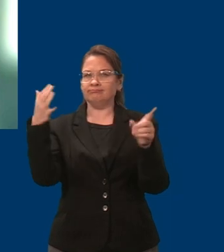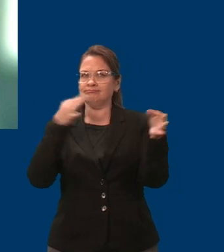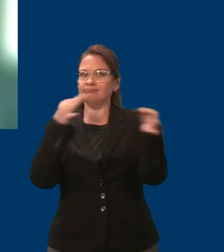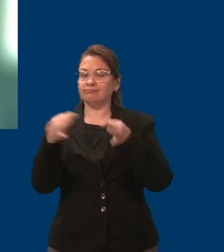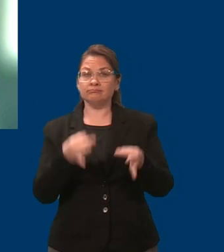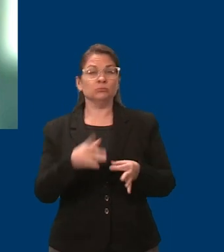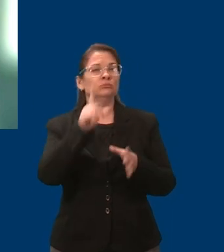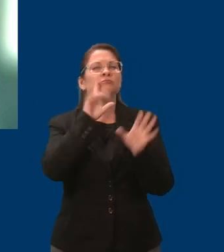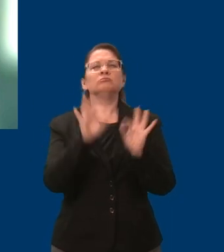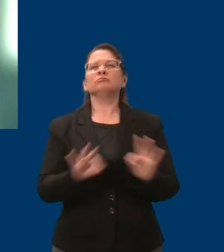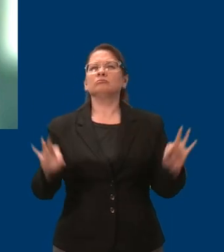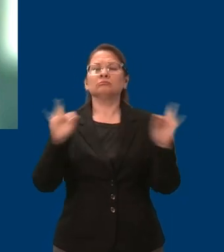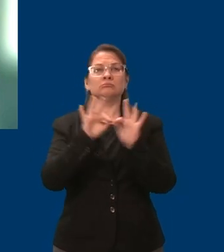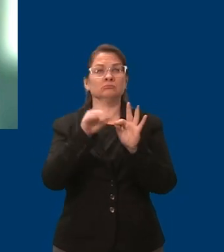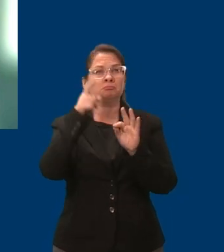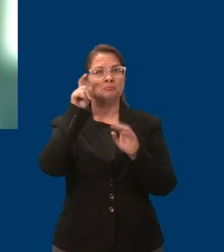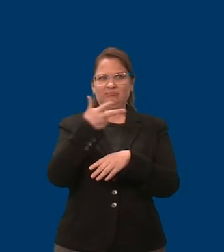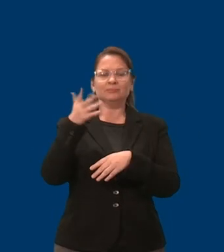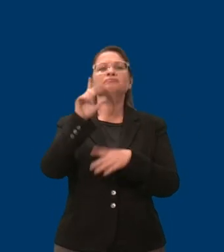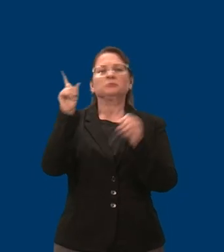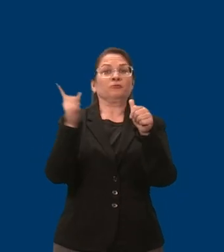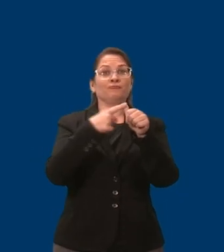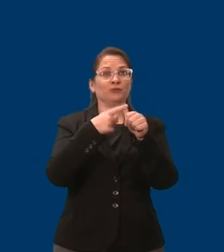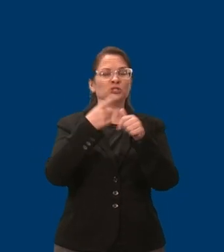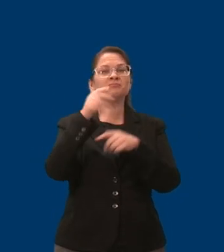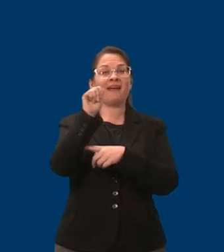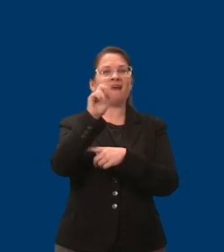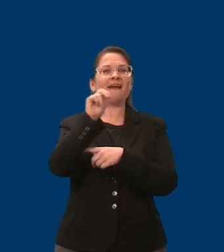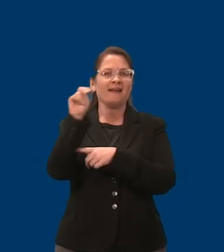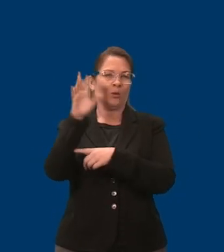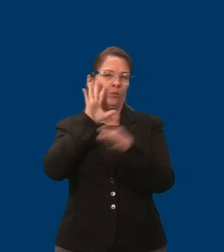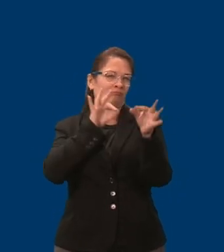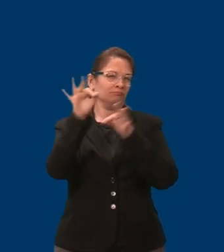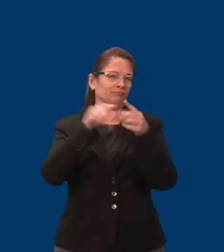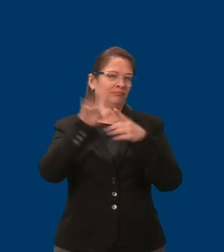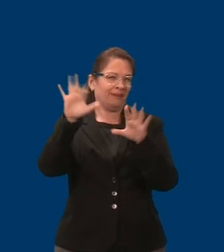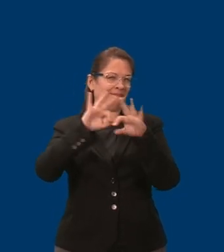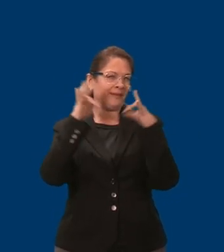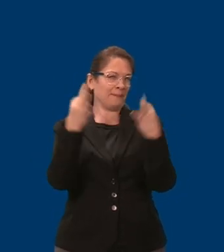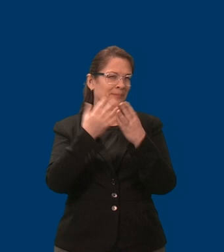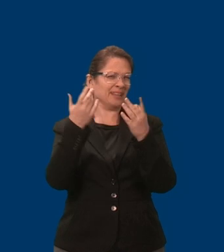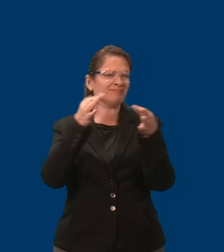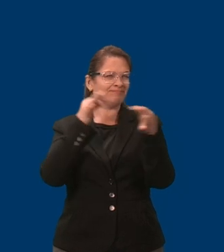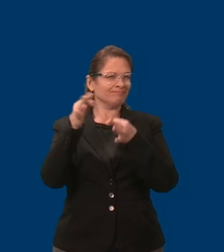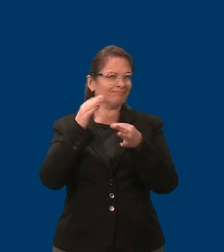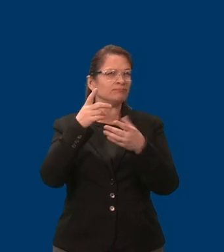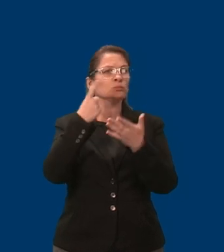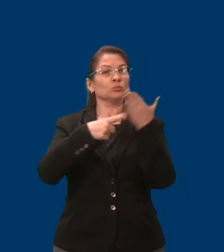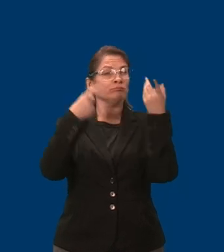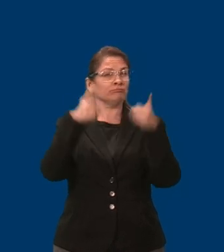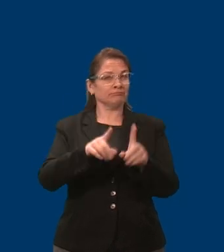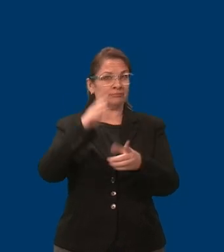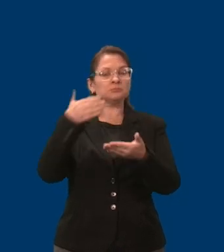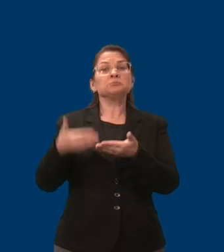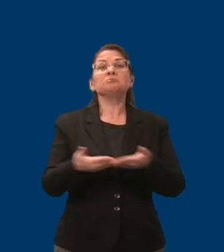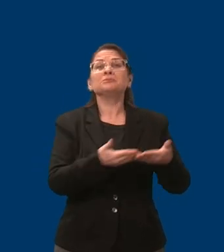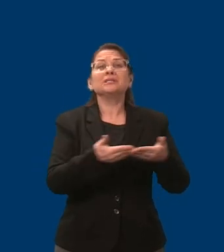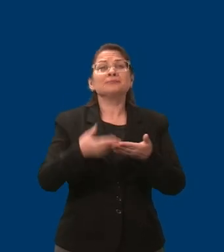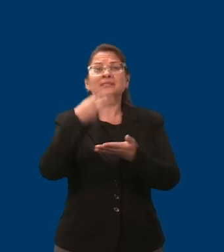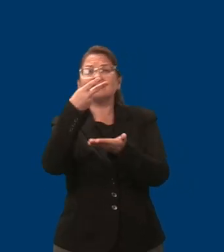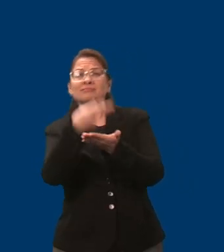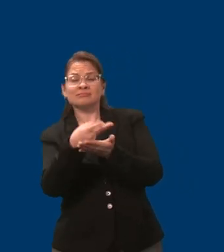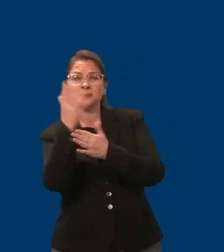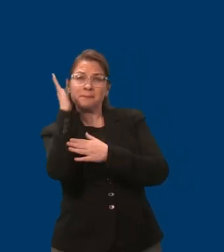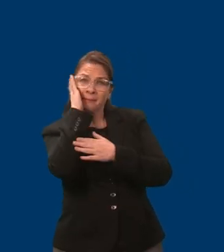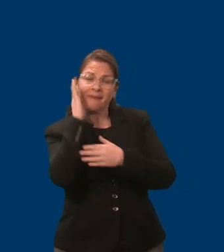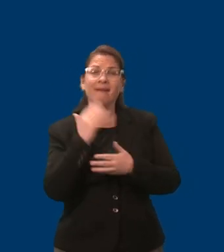and citizen advocate, Ann St. Martin. Infant boy lying in a hospital bed. He is in a coma. He